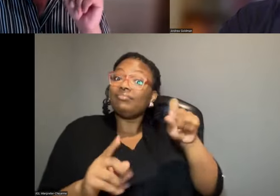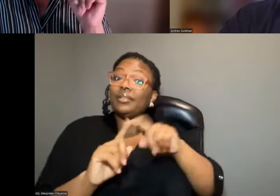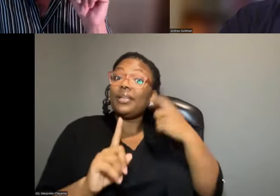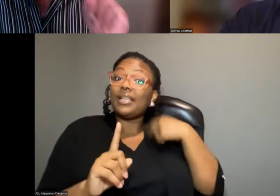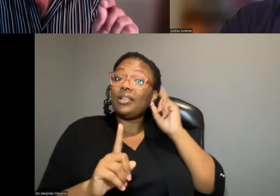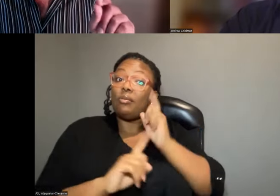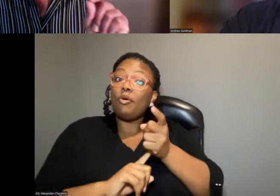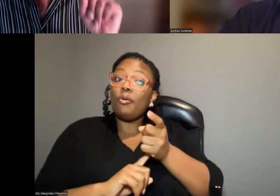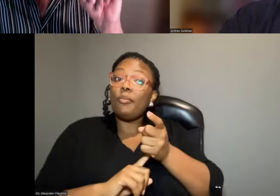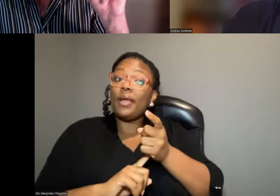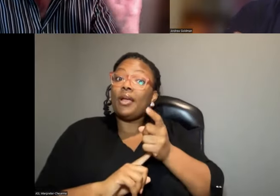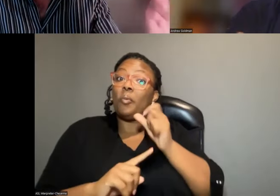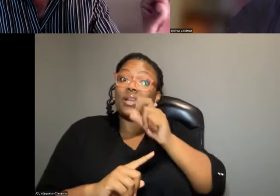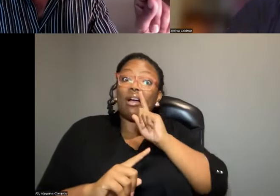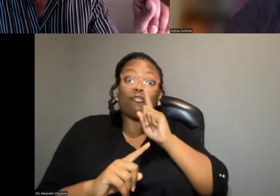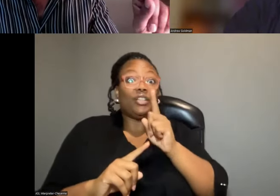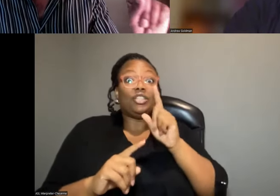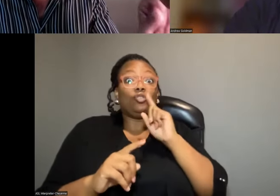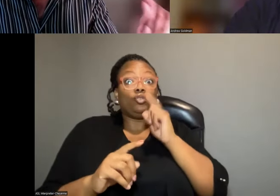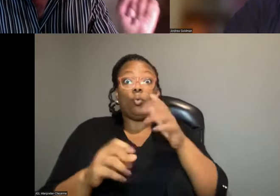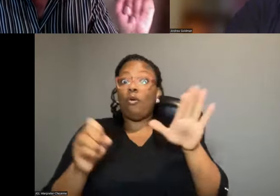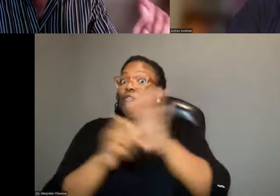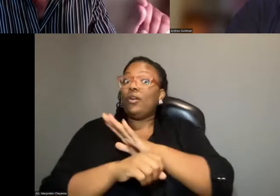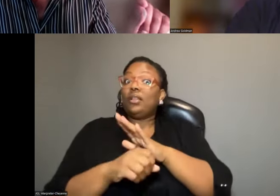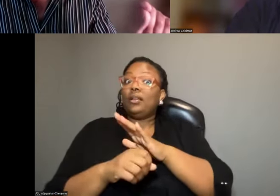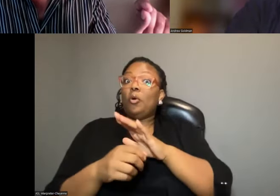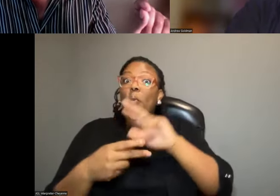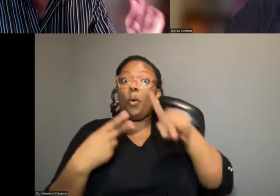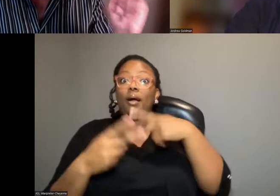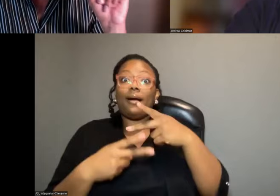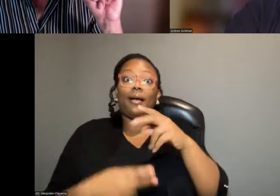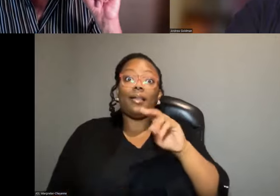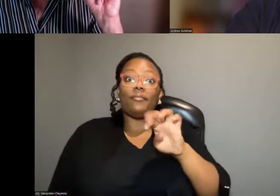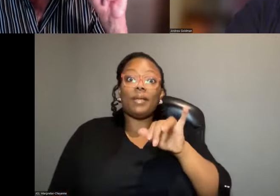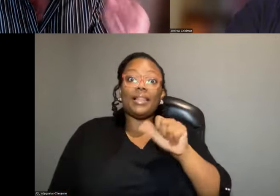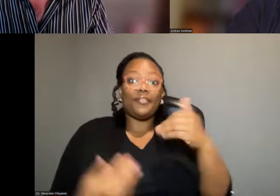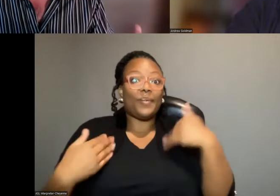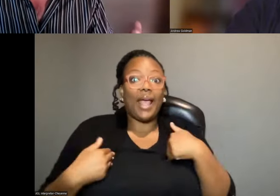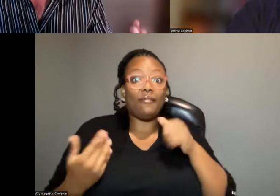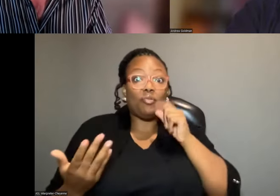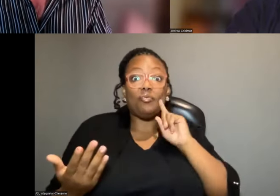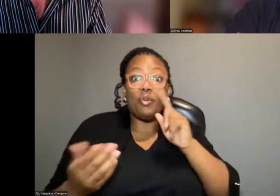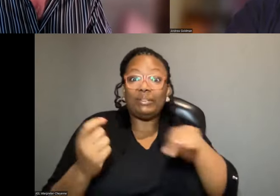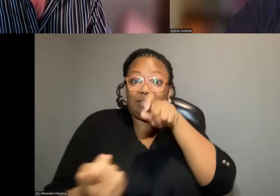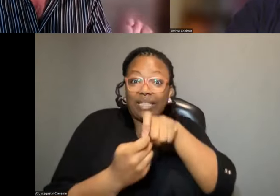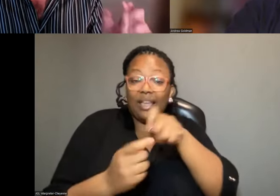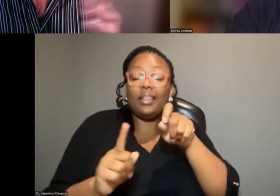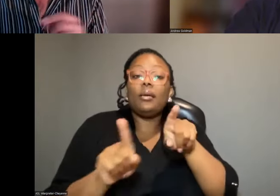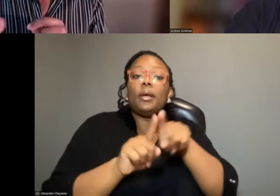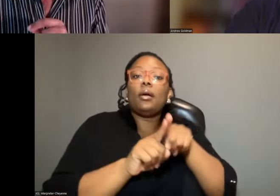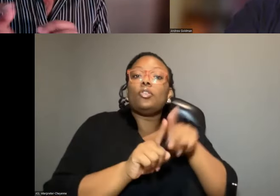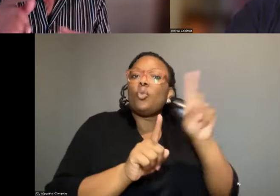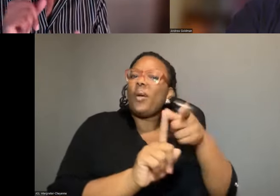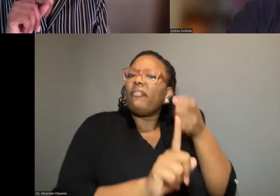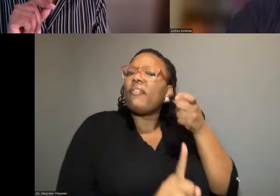we can't be entirely sure what strain of malaria we have, nor the exact vector,